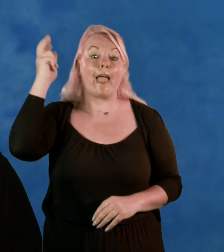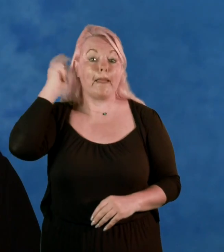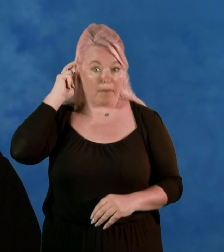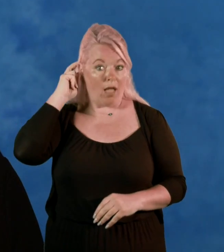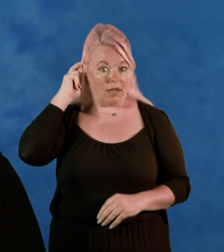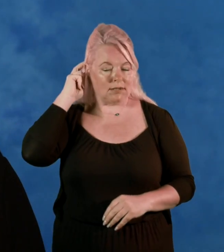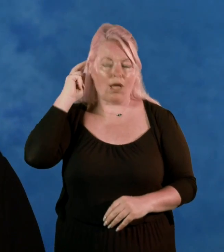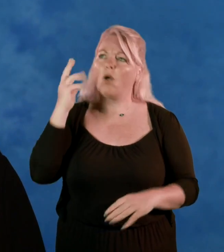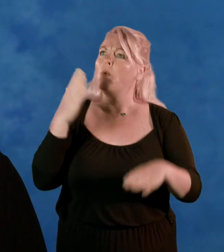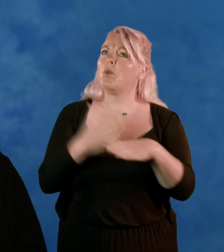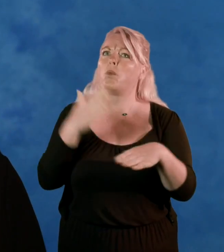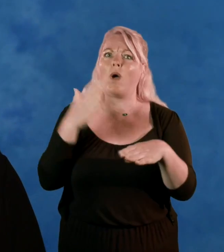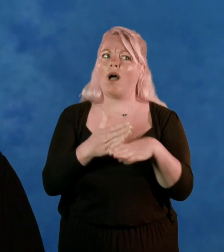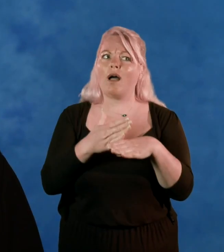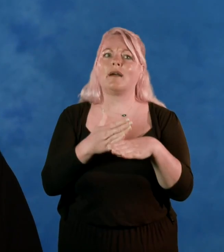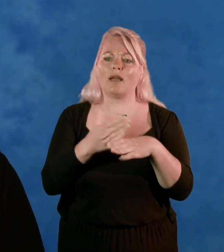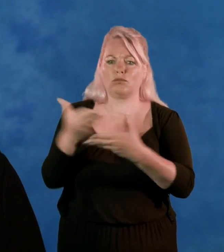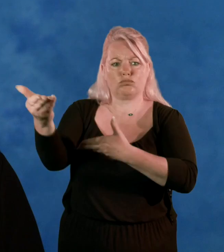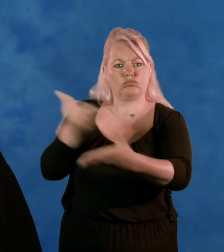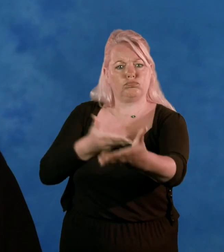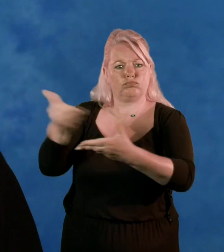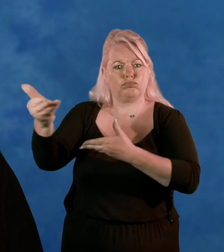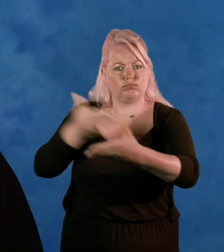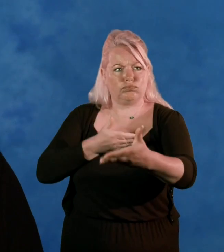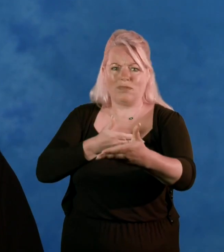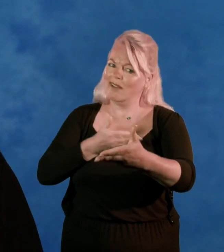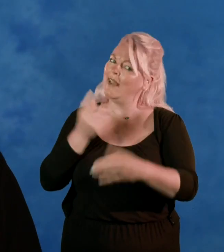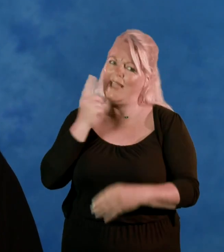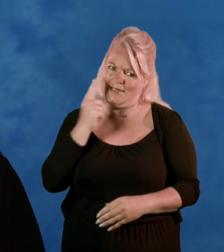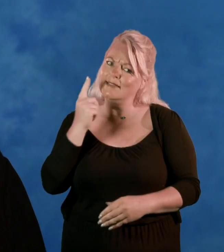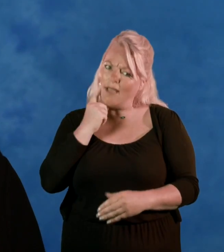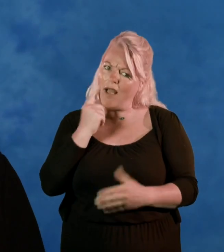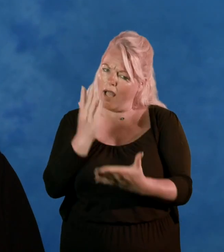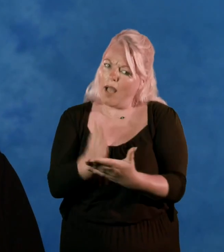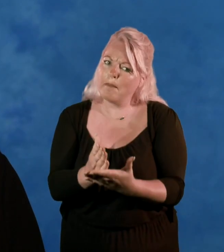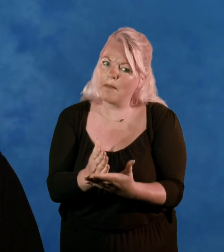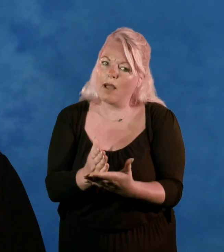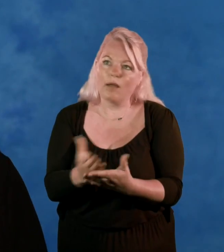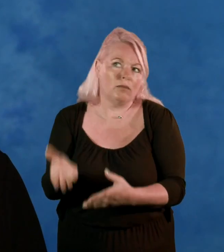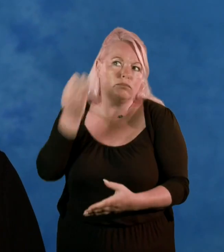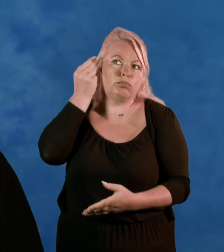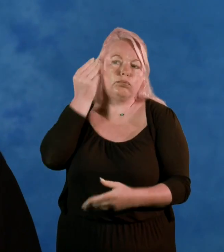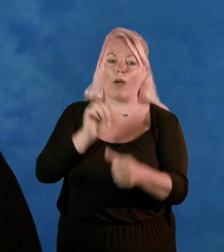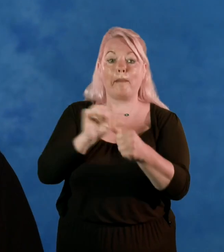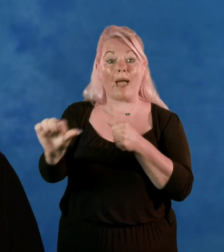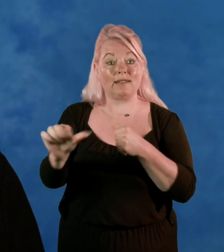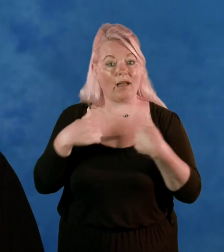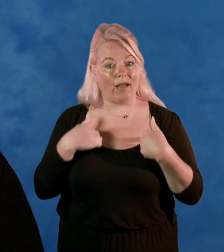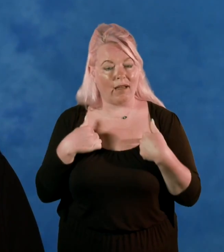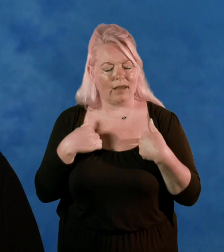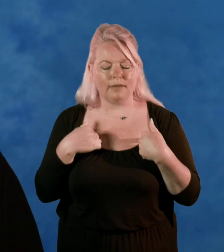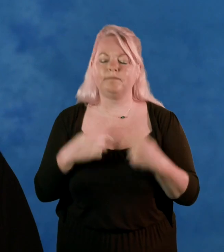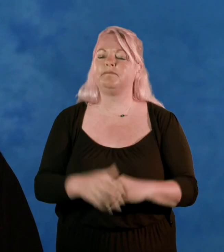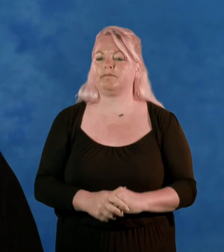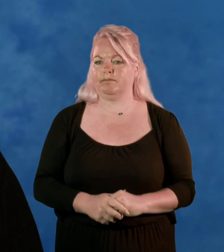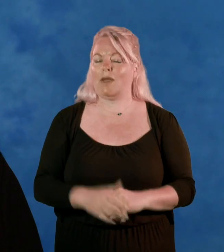the sound, the conversations and things at work are a lot easier because I can hear better. And one of